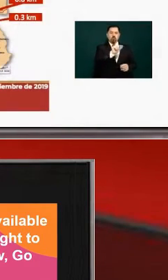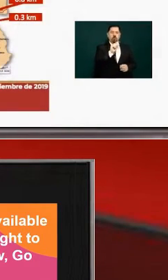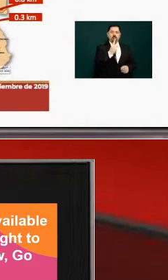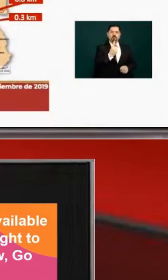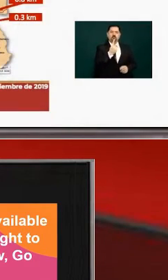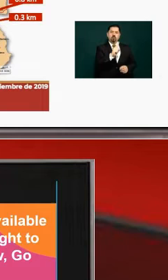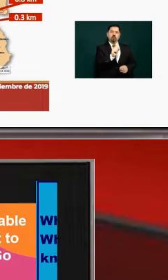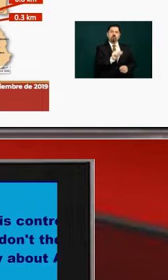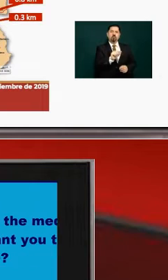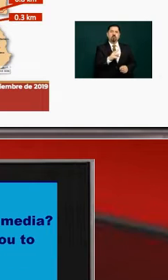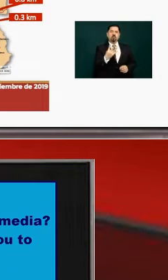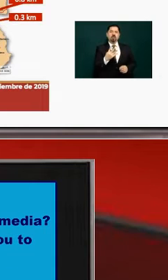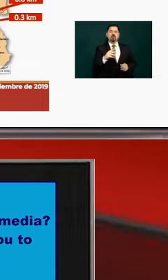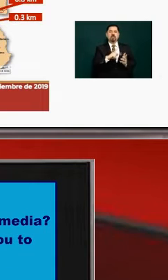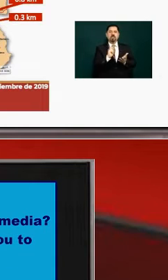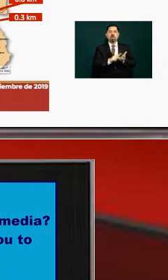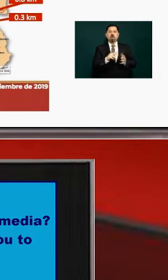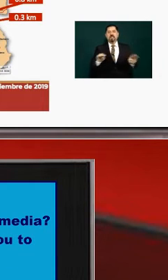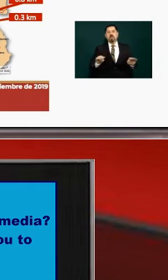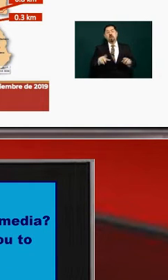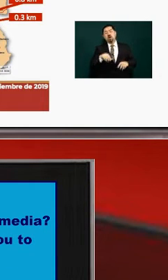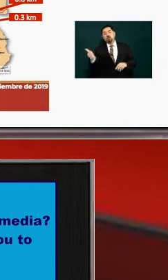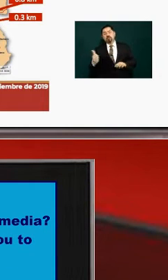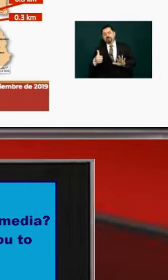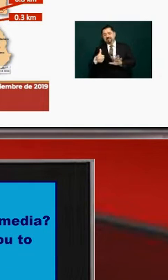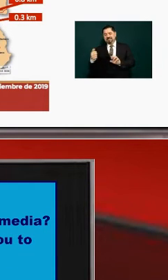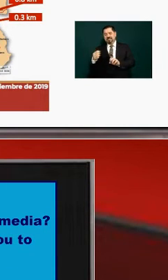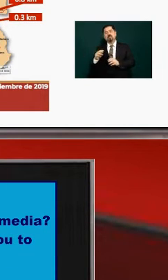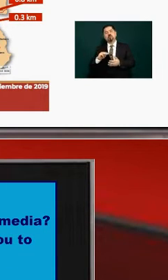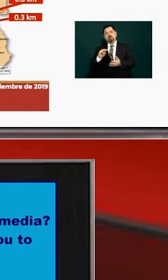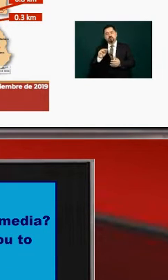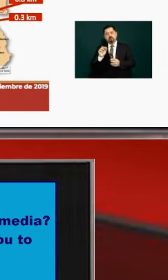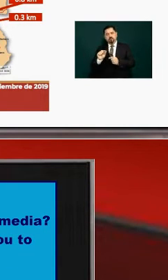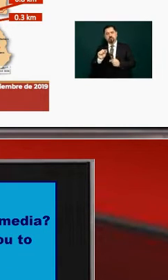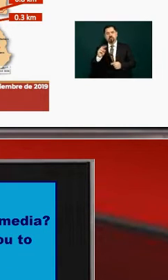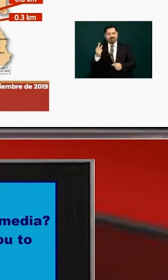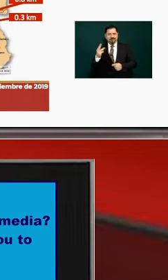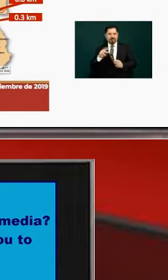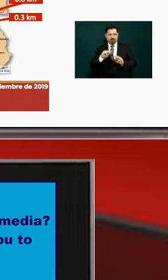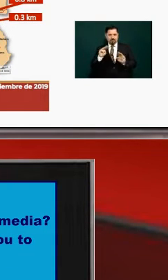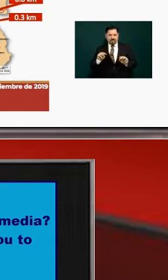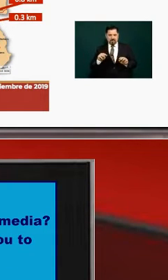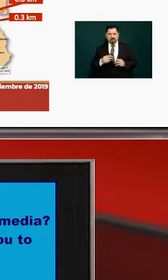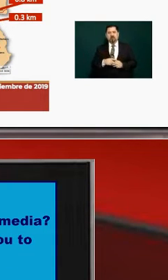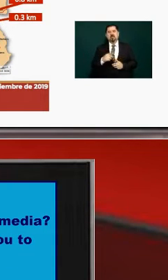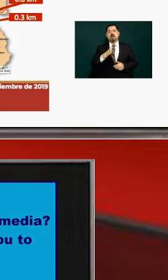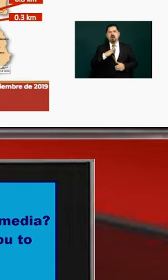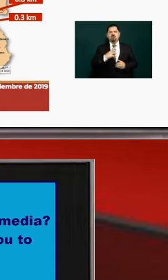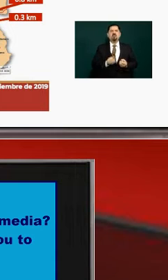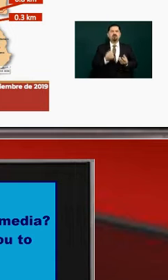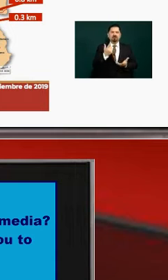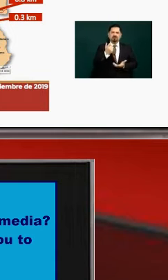so those are the areas they still need to um work on those areas